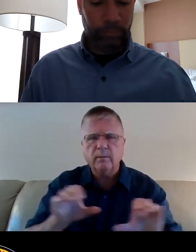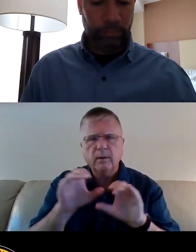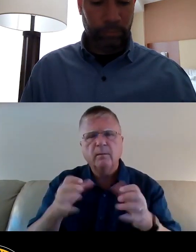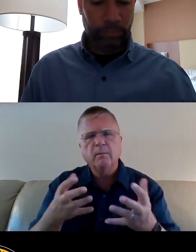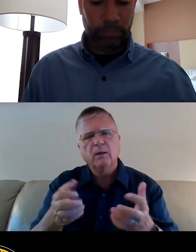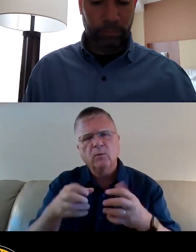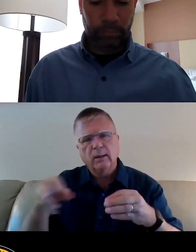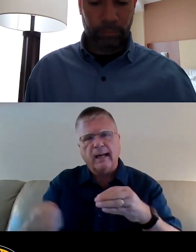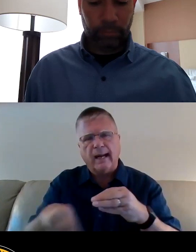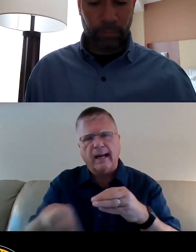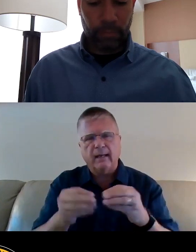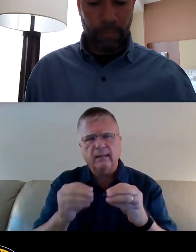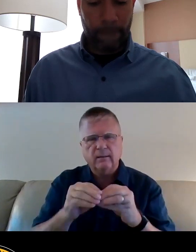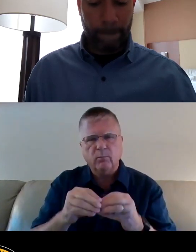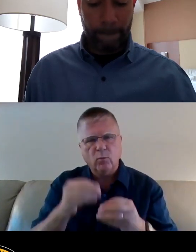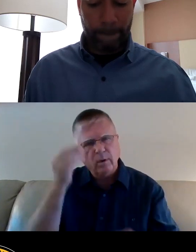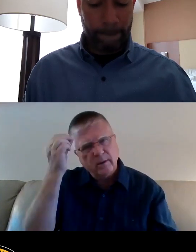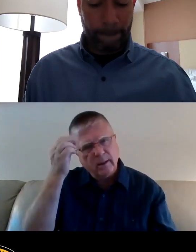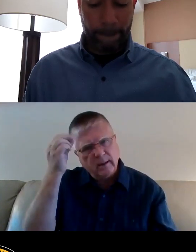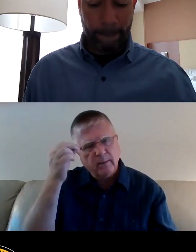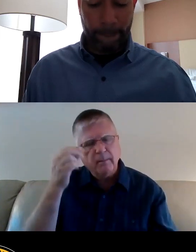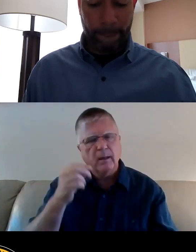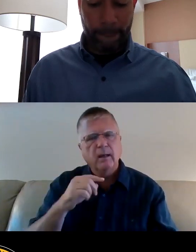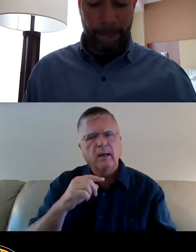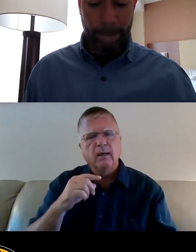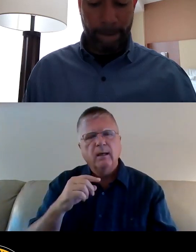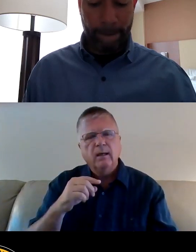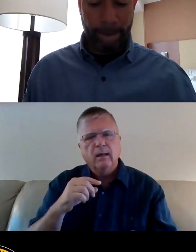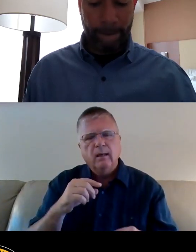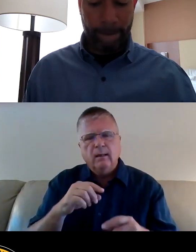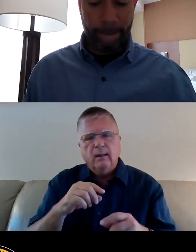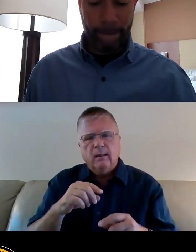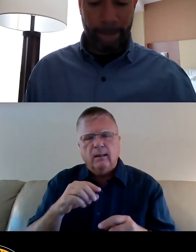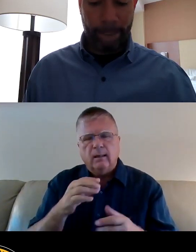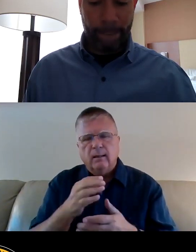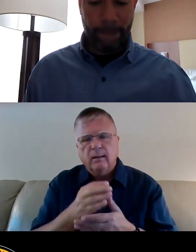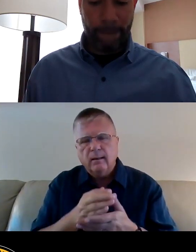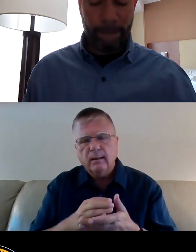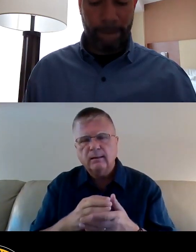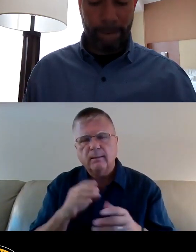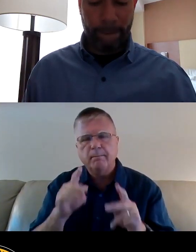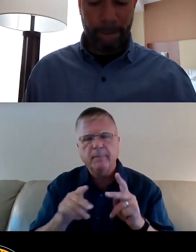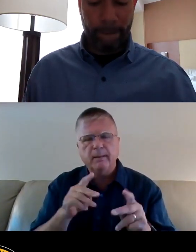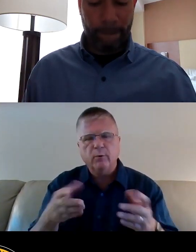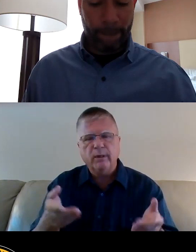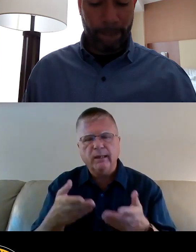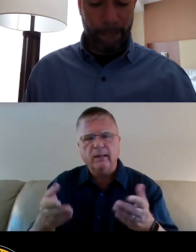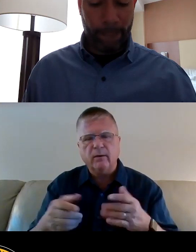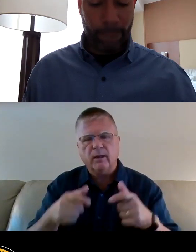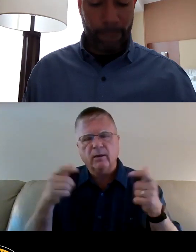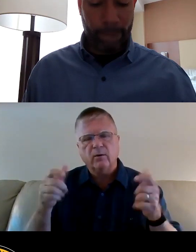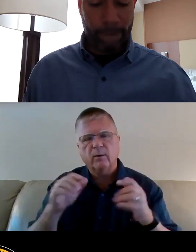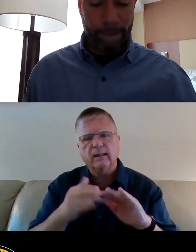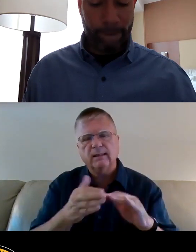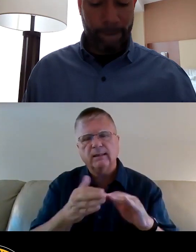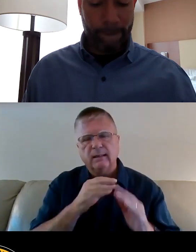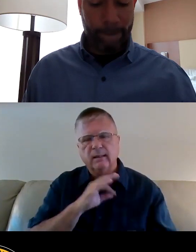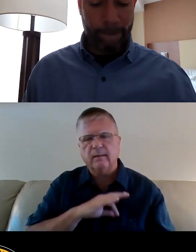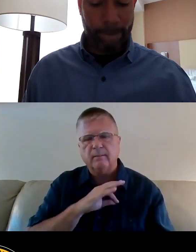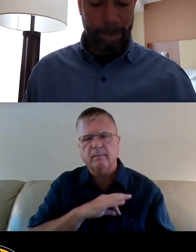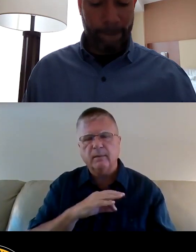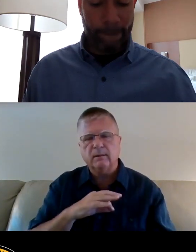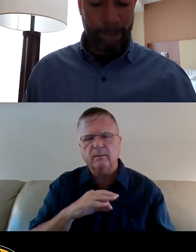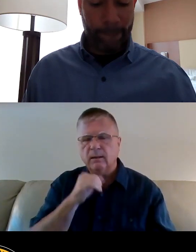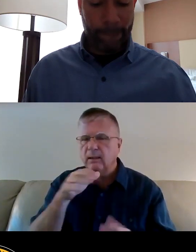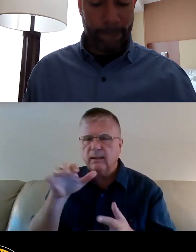add some more consideration. There's some populace in our great city of Pittsburgh that didn't get as much